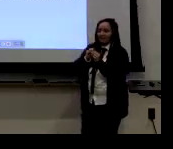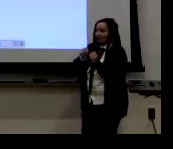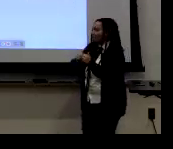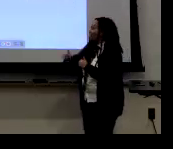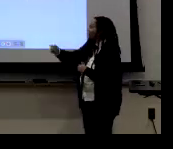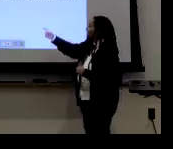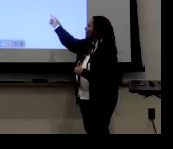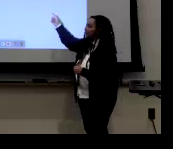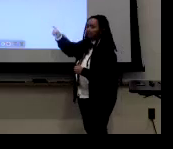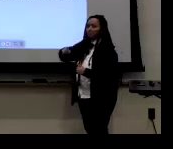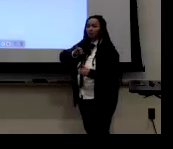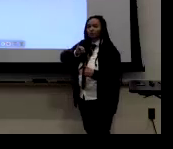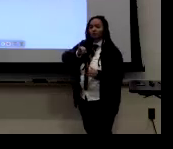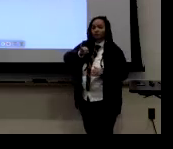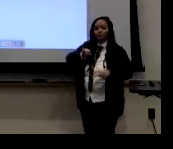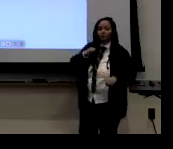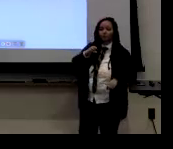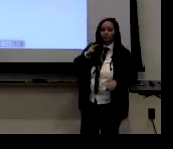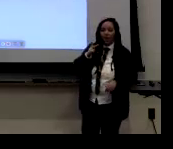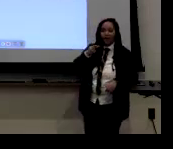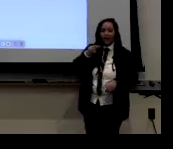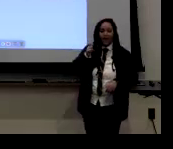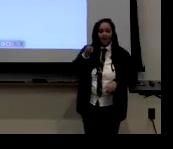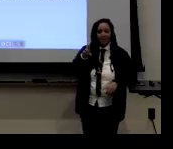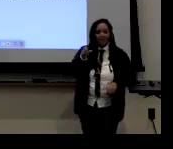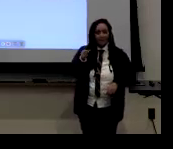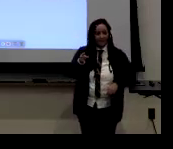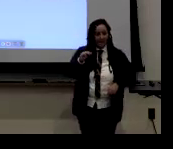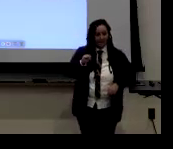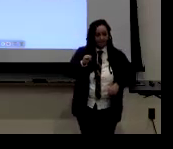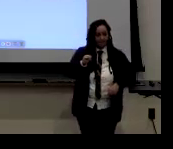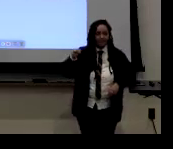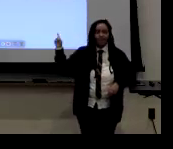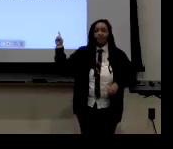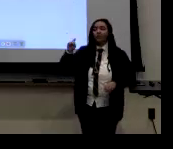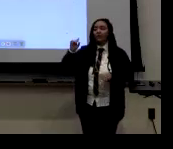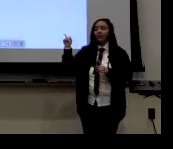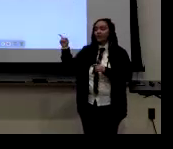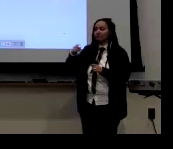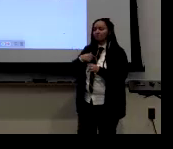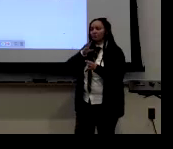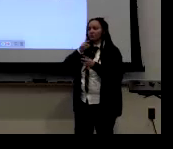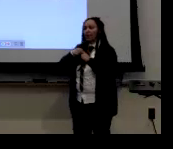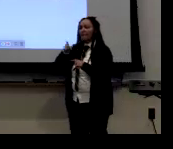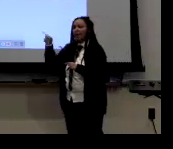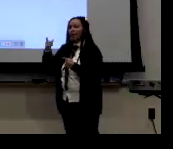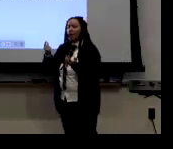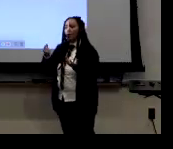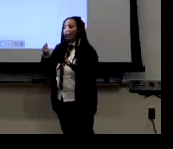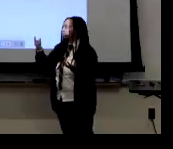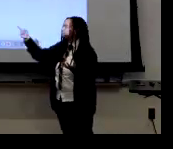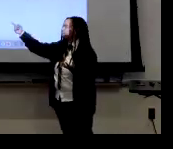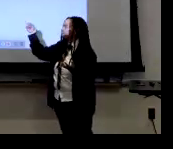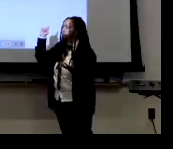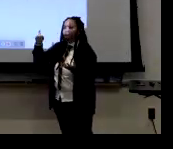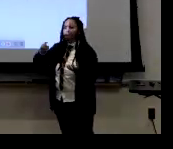And then I had a privilege, I had the privilege of having a meeting with Jack Halberstam. Um, and we